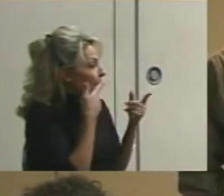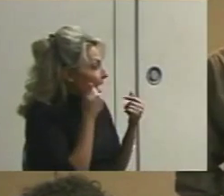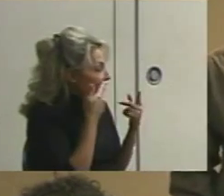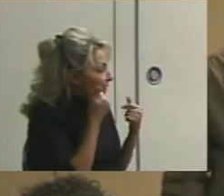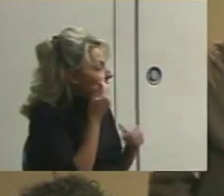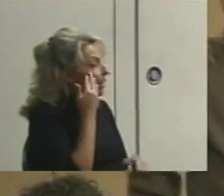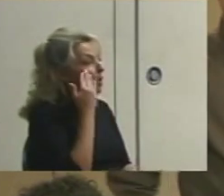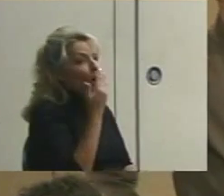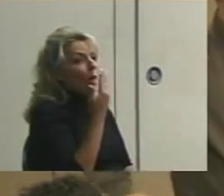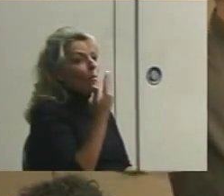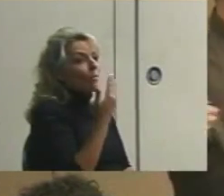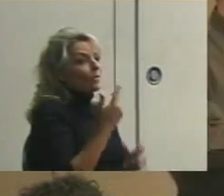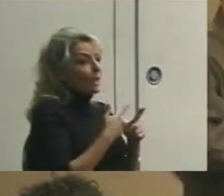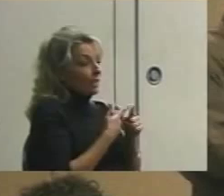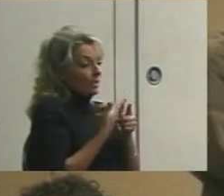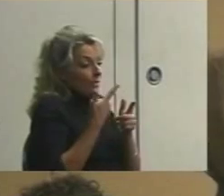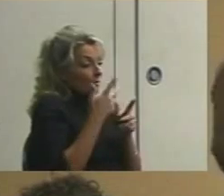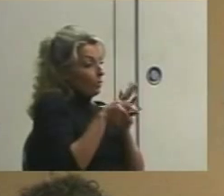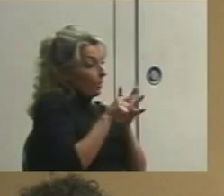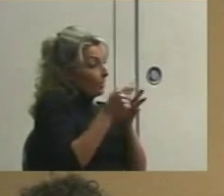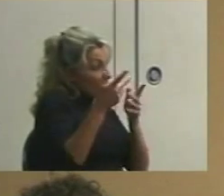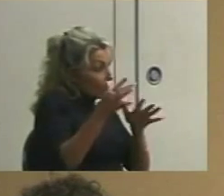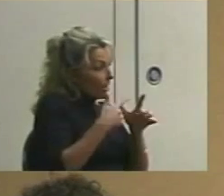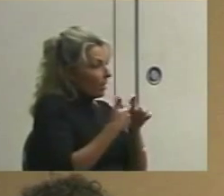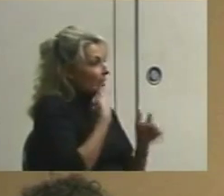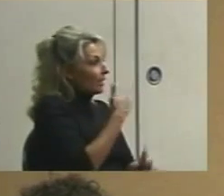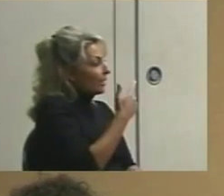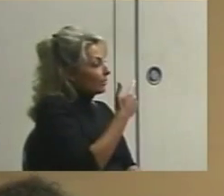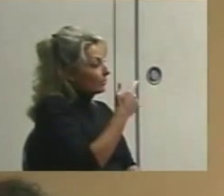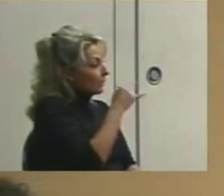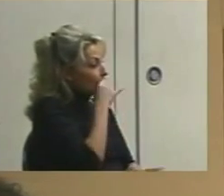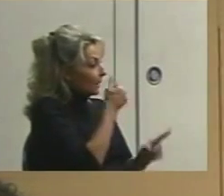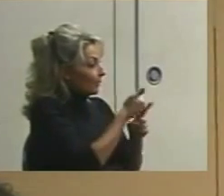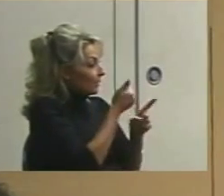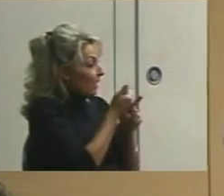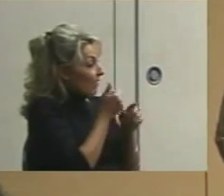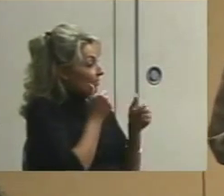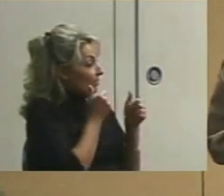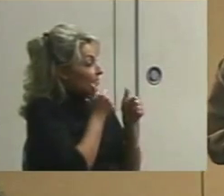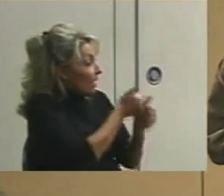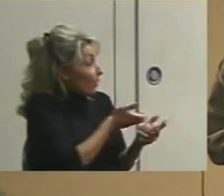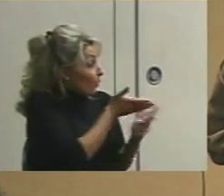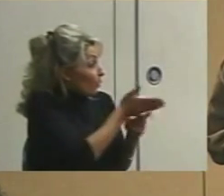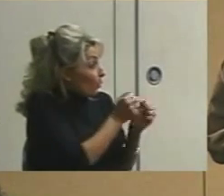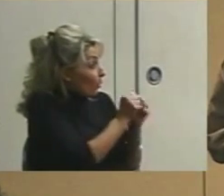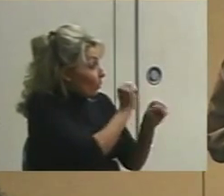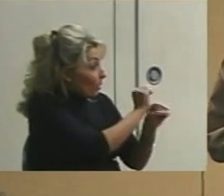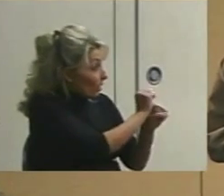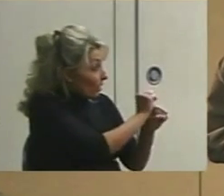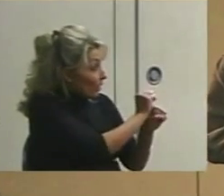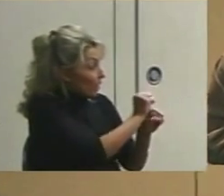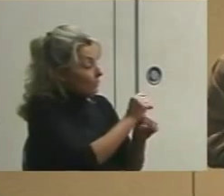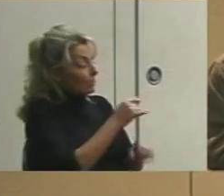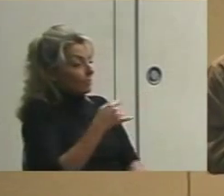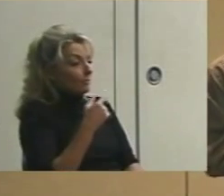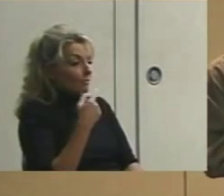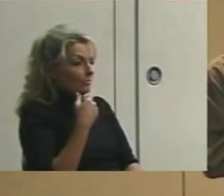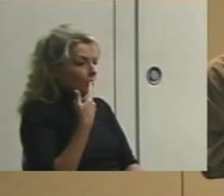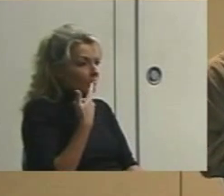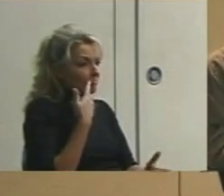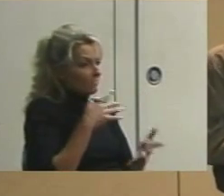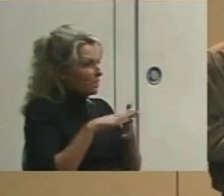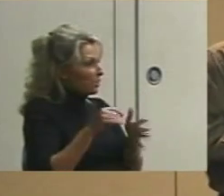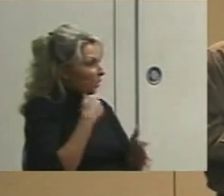And then it's over and I say, okay, was the kid on task? And they go, kind of,